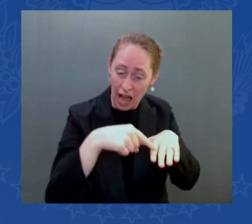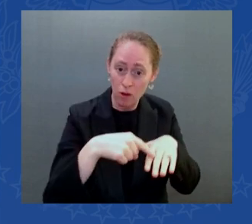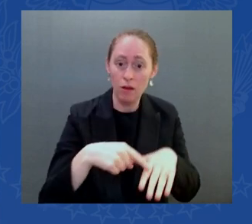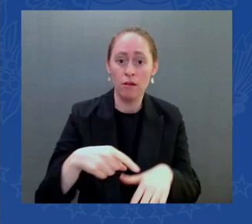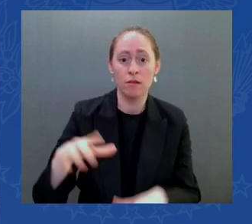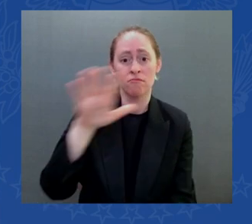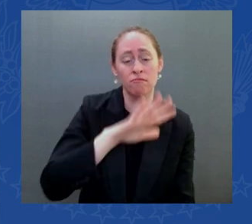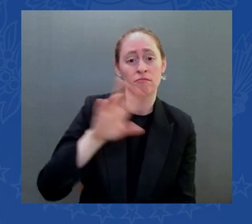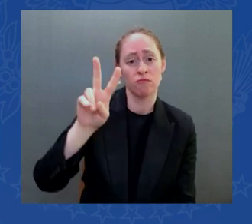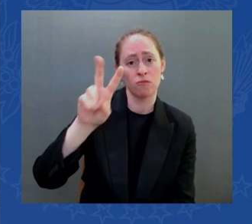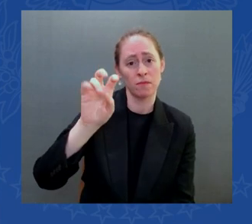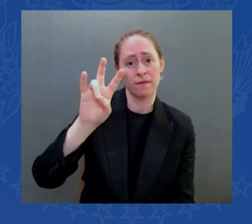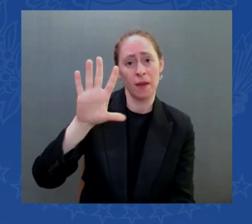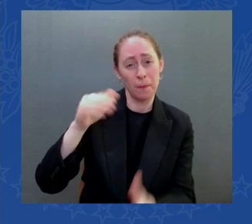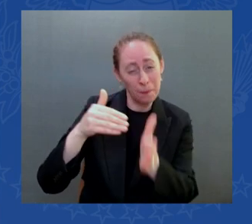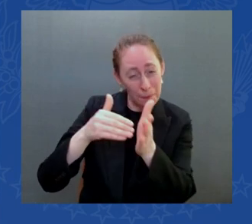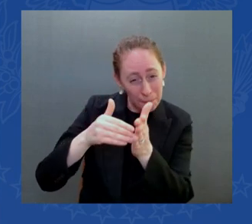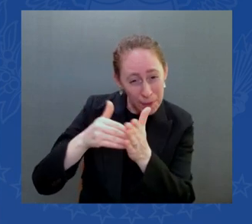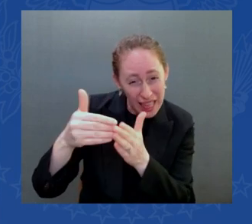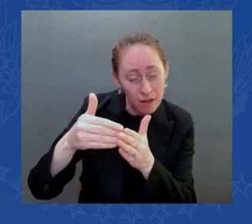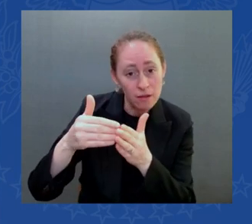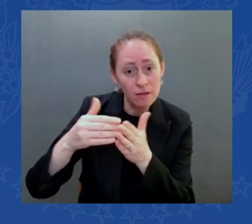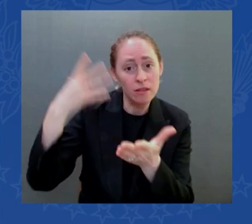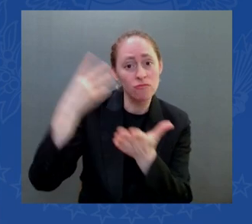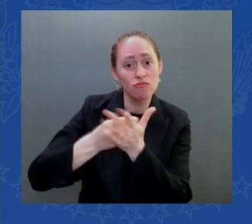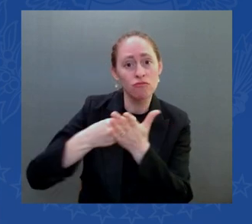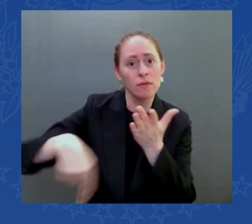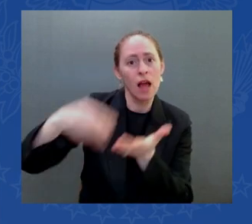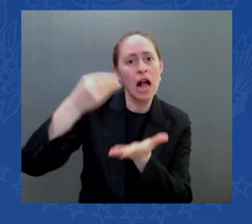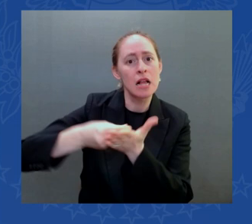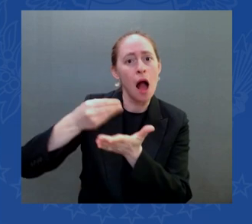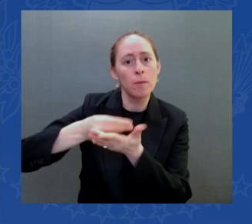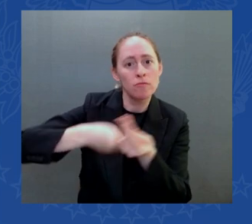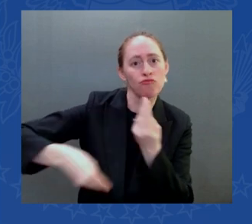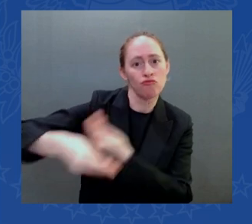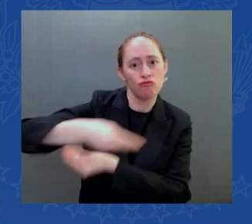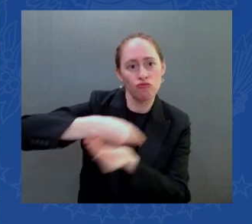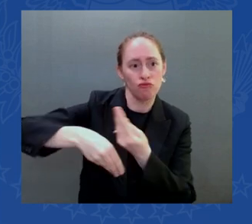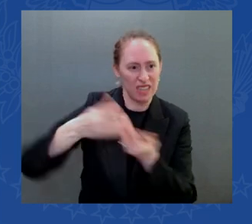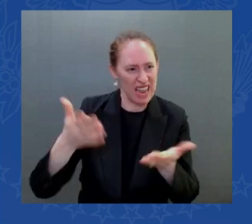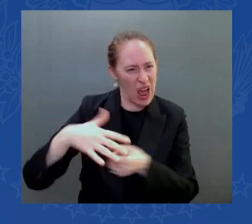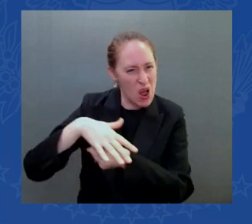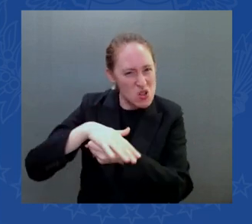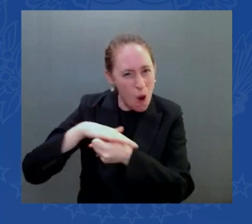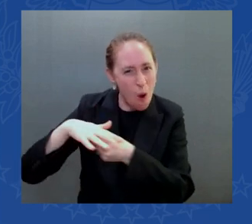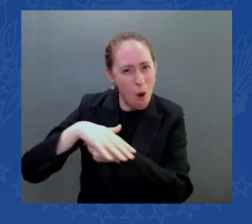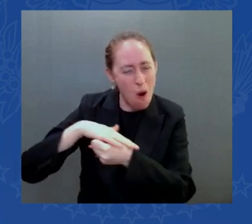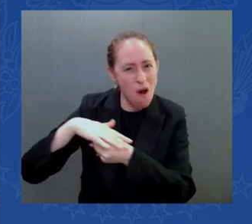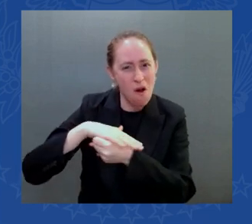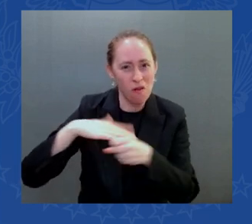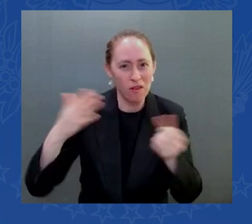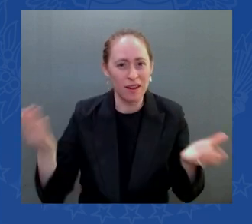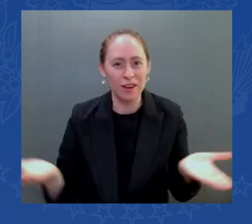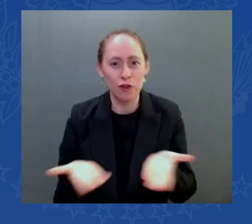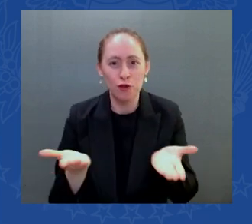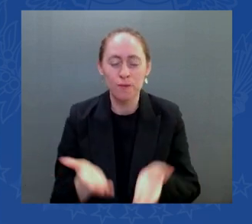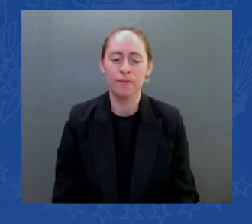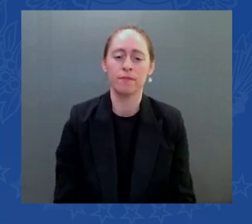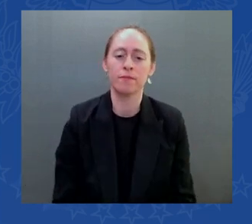and that's not even counting the more than 6,000 civilian contractors and jobs here over at the Navy Yard